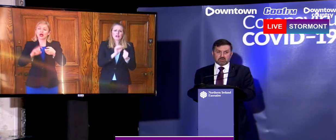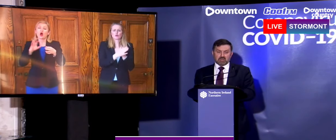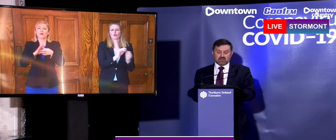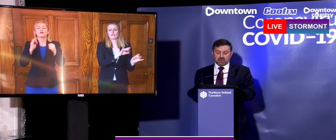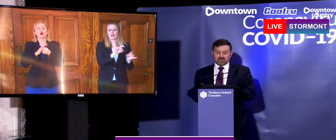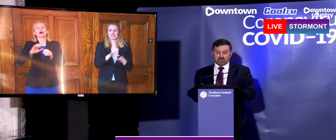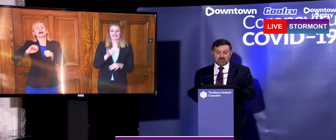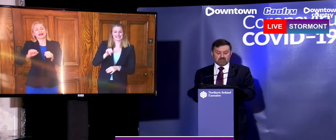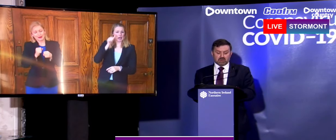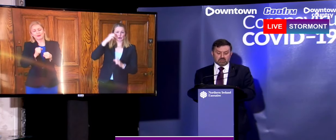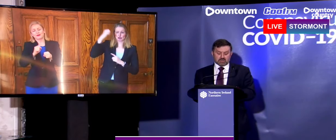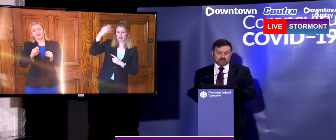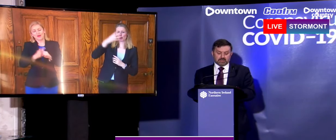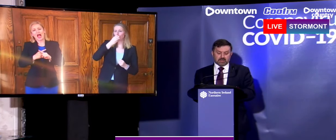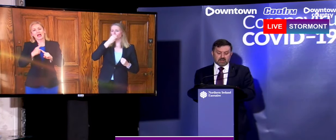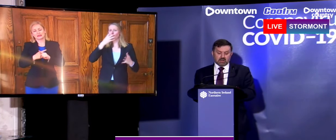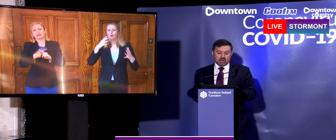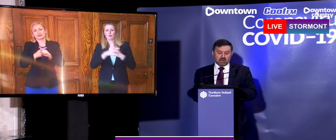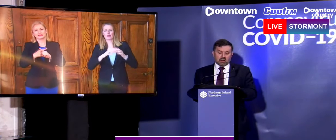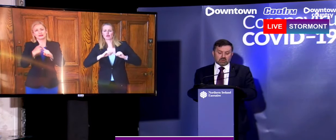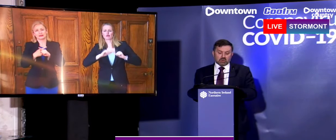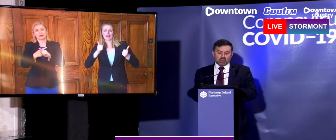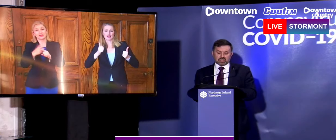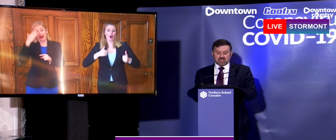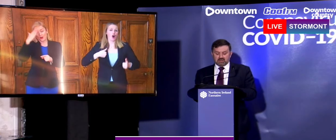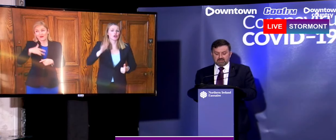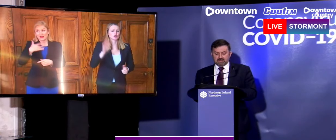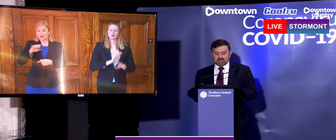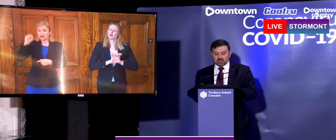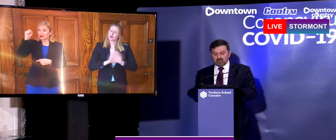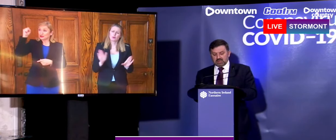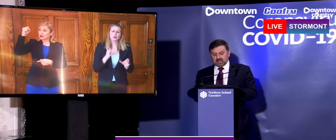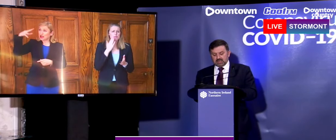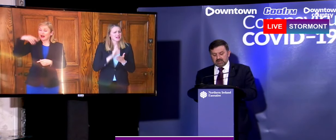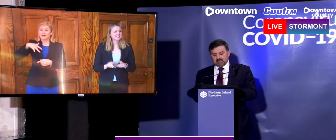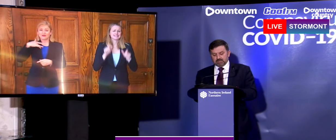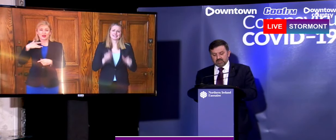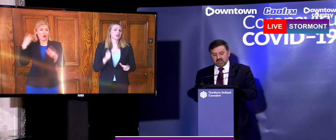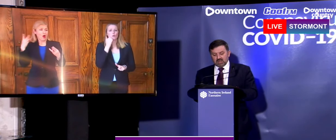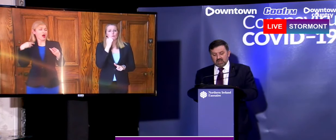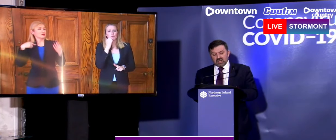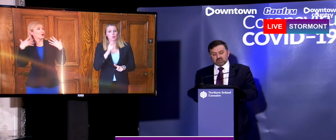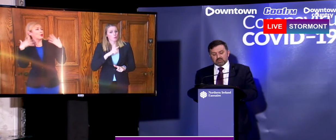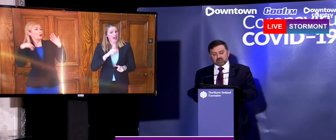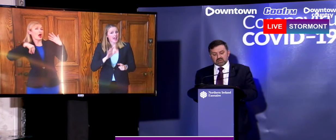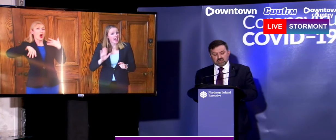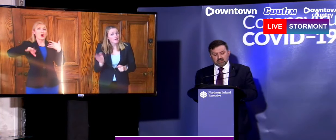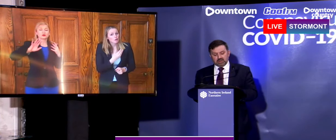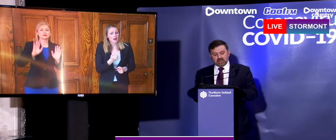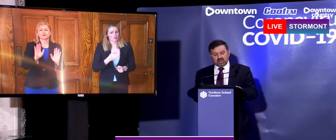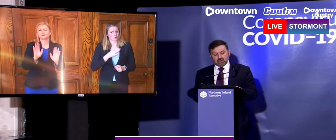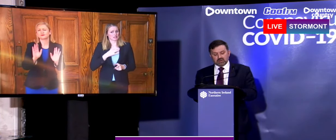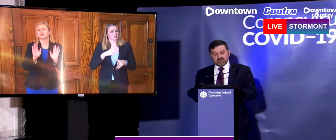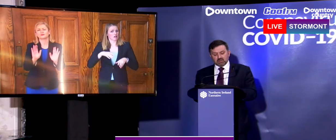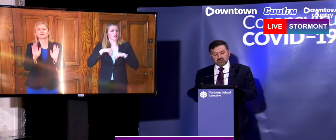doesn't mean you have to be out of your homes. No one is safe from COVID-19 and as we approach the